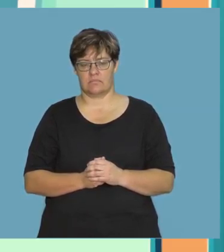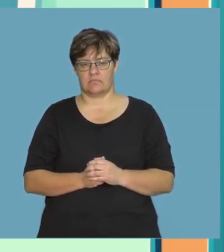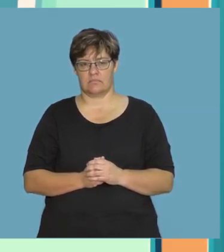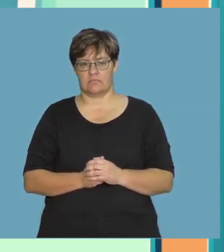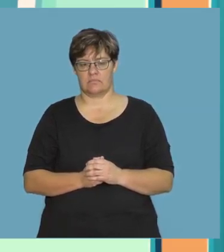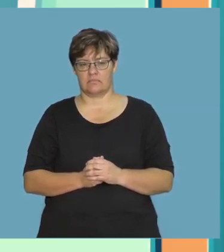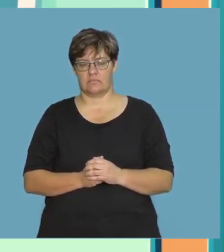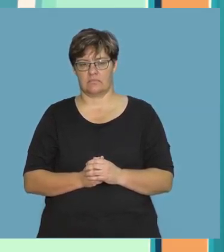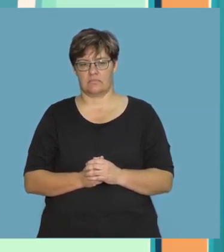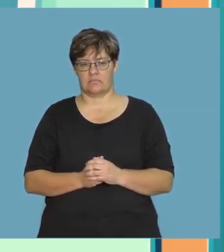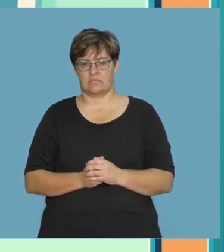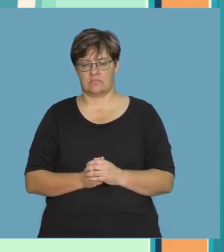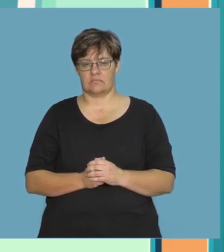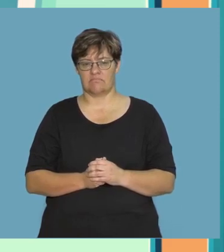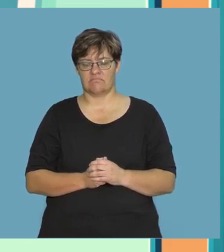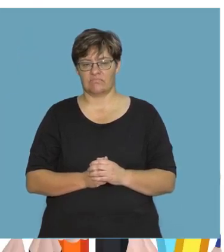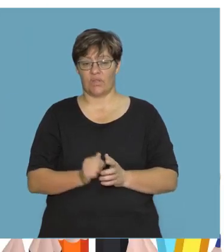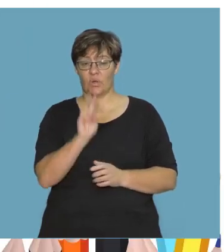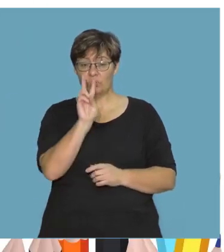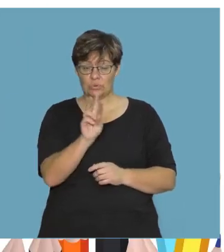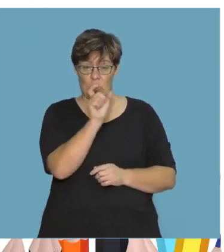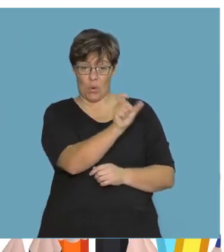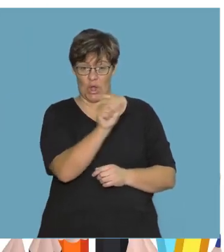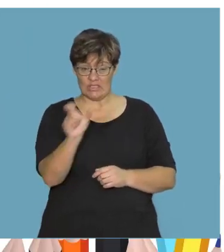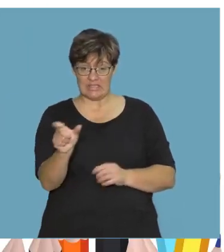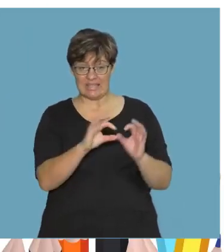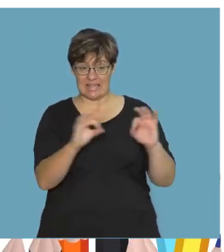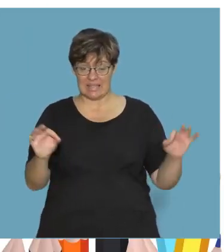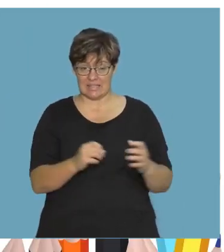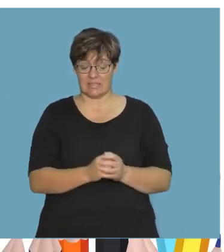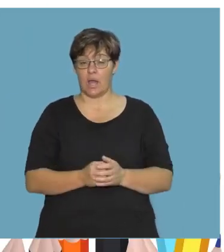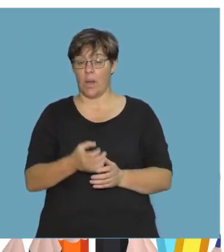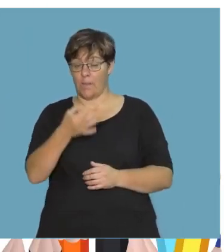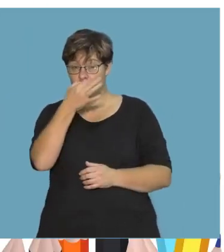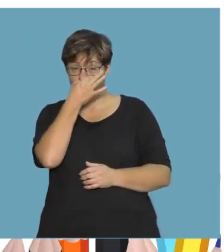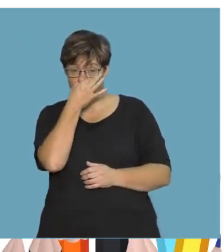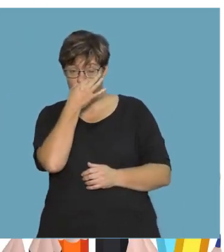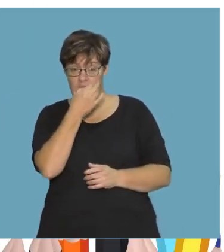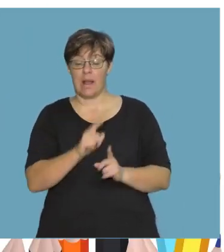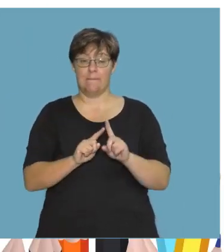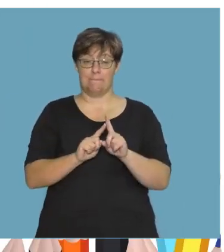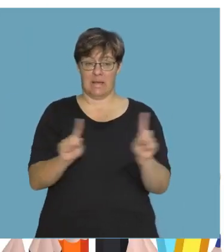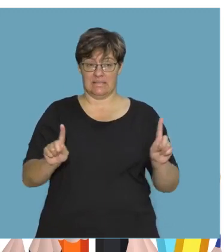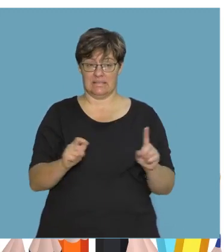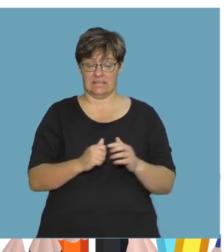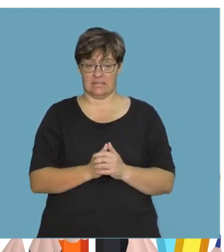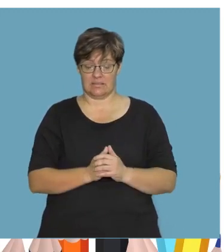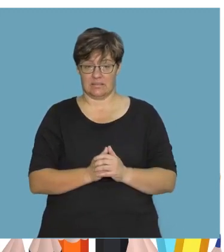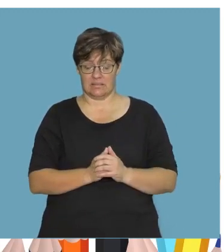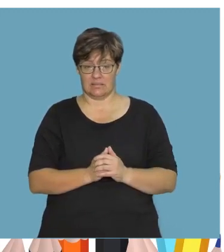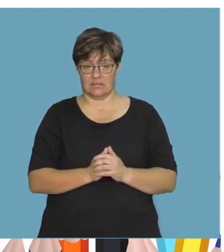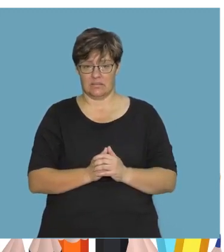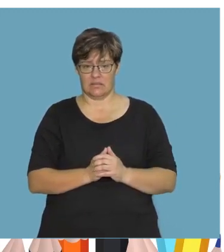Listen to these two words from the sentence. Bull and butt. Which one has the U